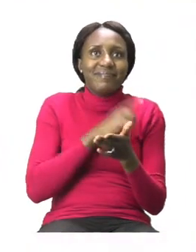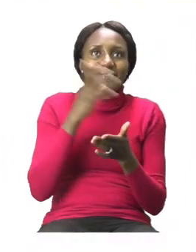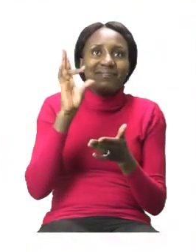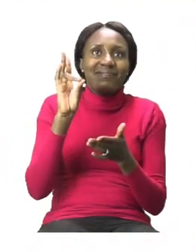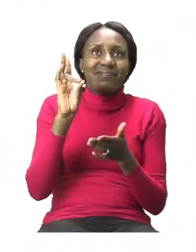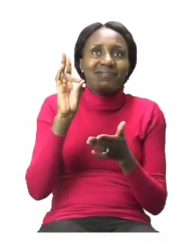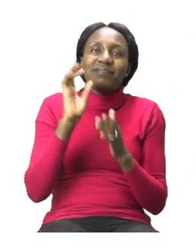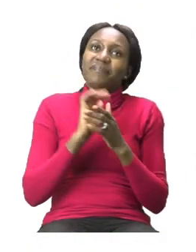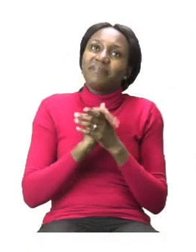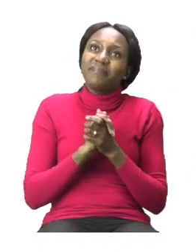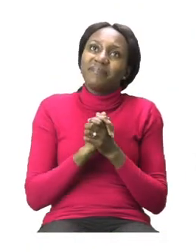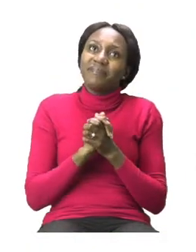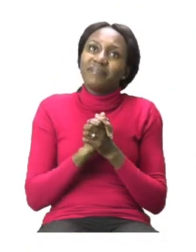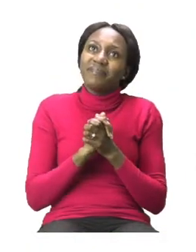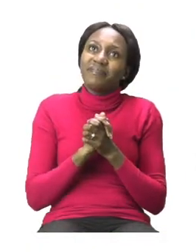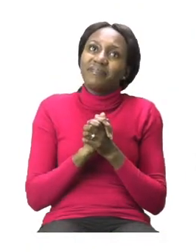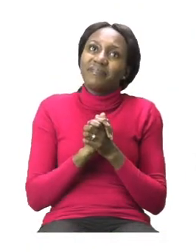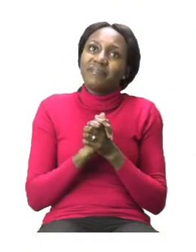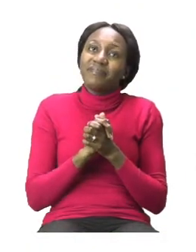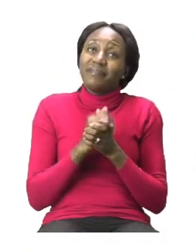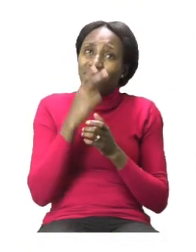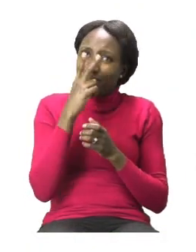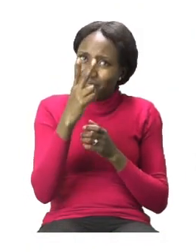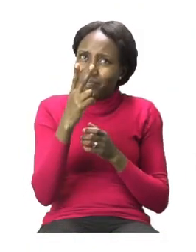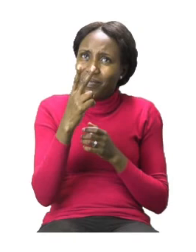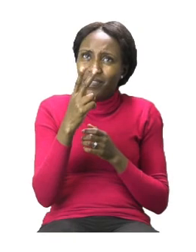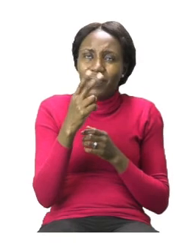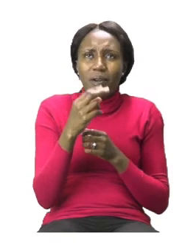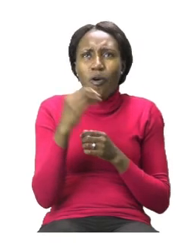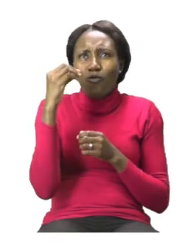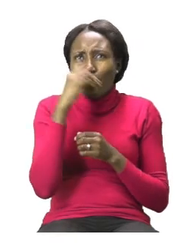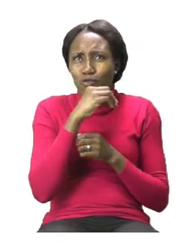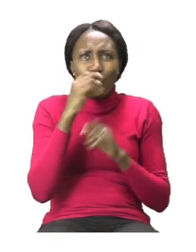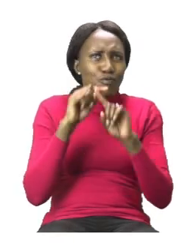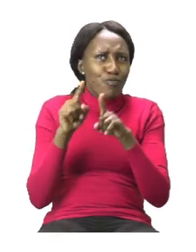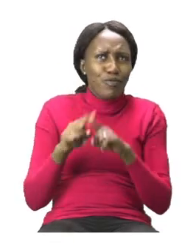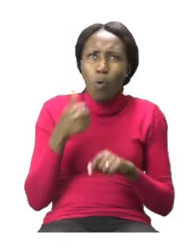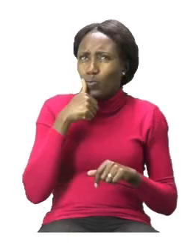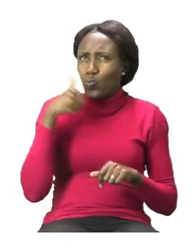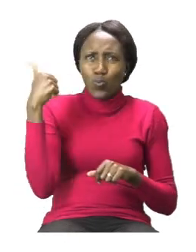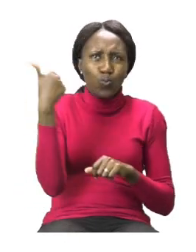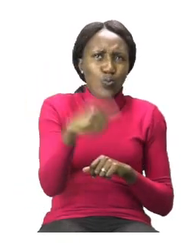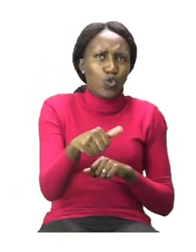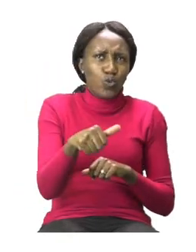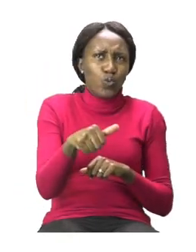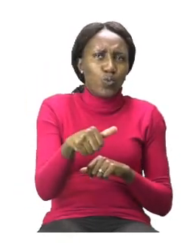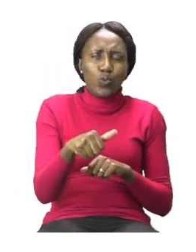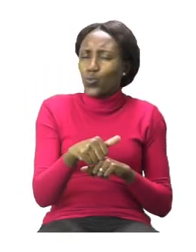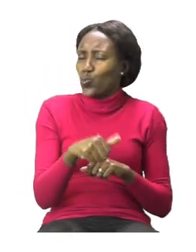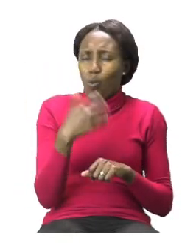On page 17 you can see that we have some delicious food. Oh wow!